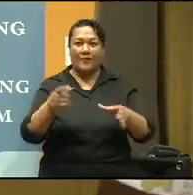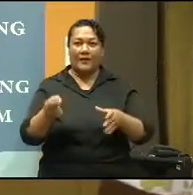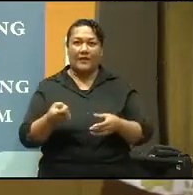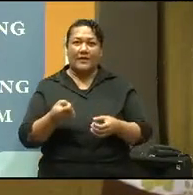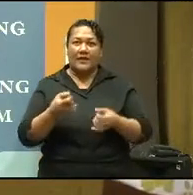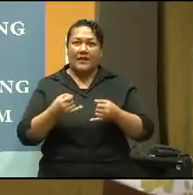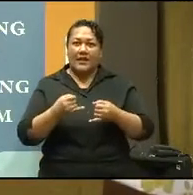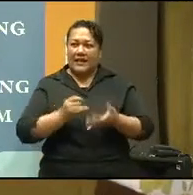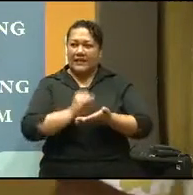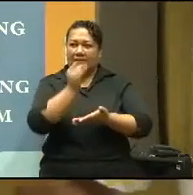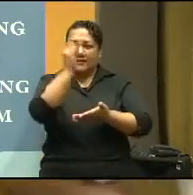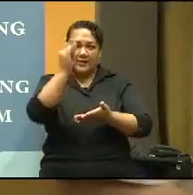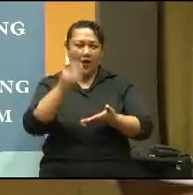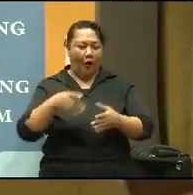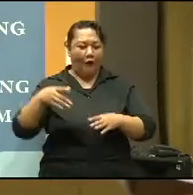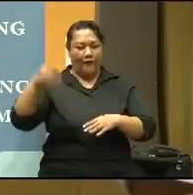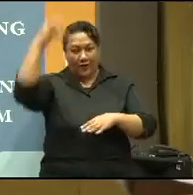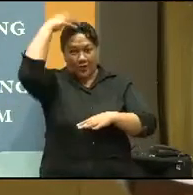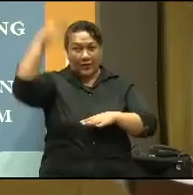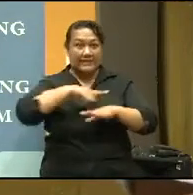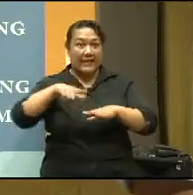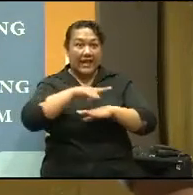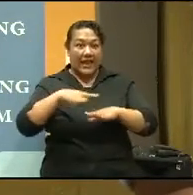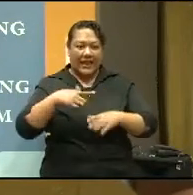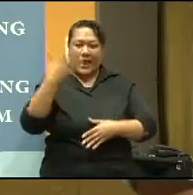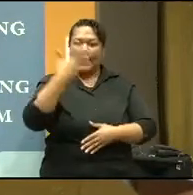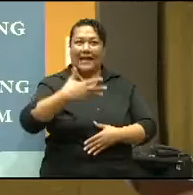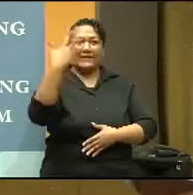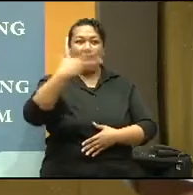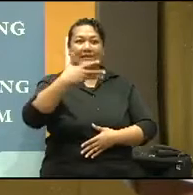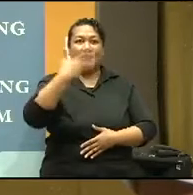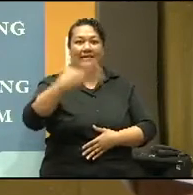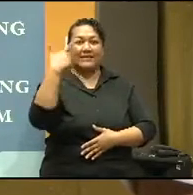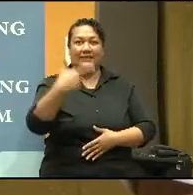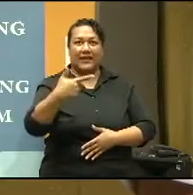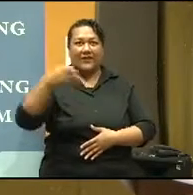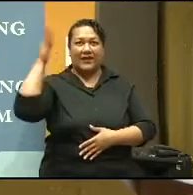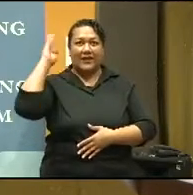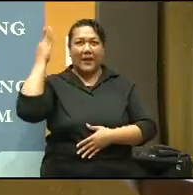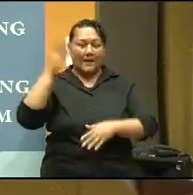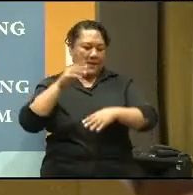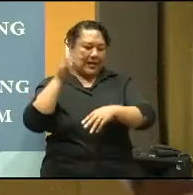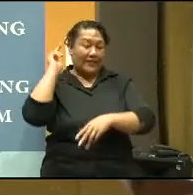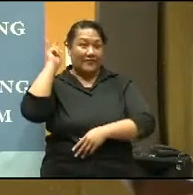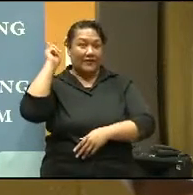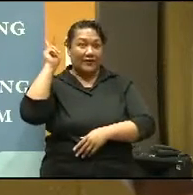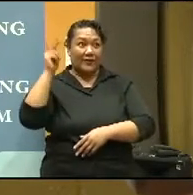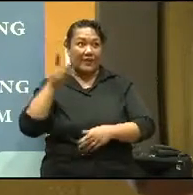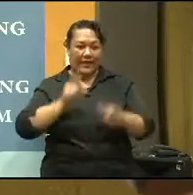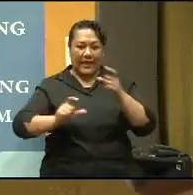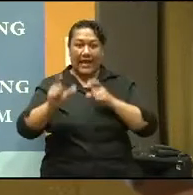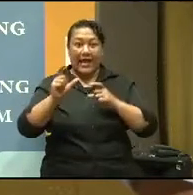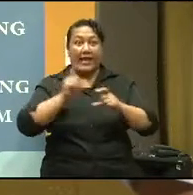he obtained in first class at the University of Queensland in 1977, and his PhD in chemistry at the Roushirt School of Chemistry at Australian National